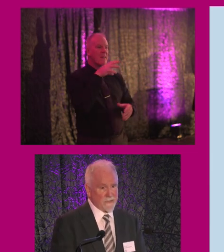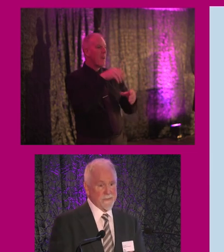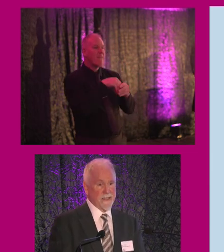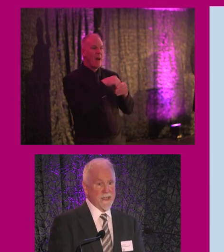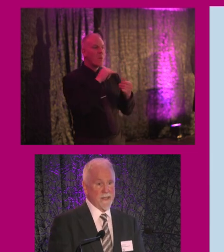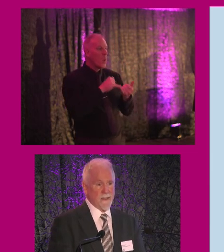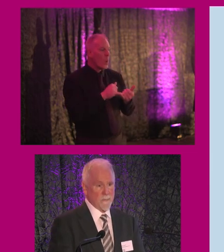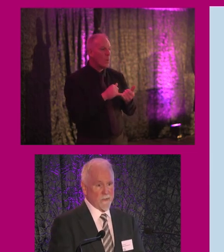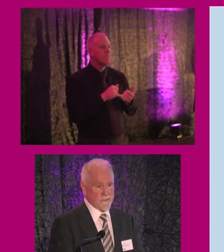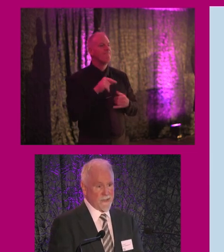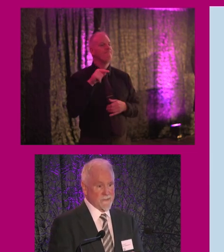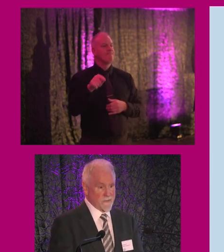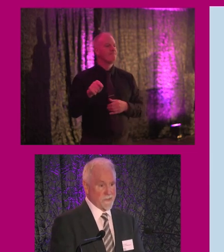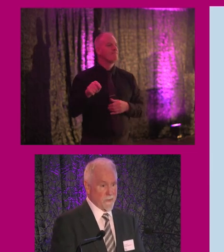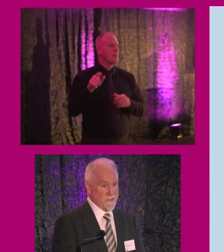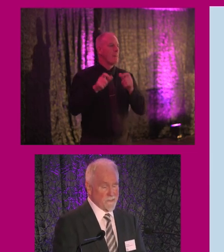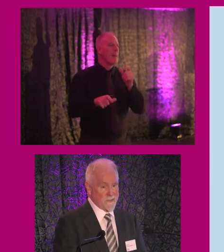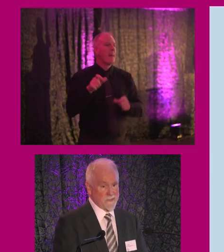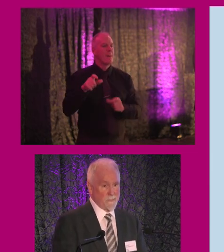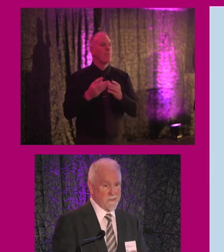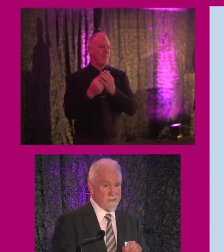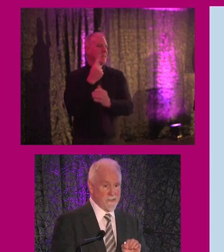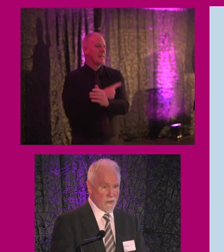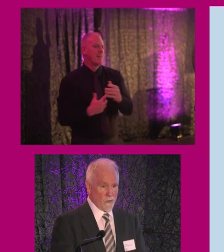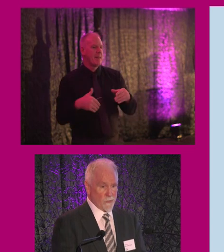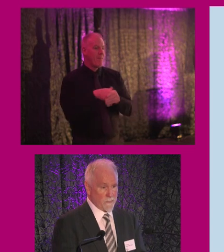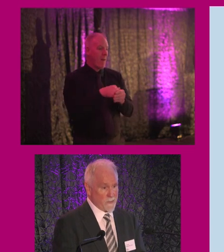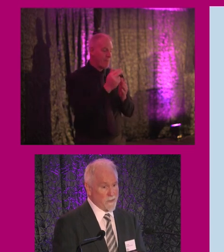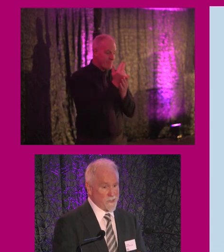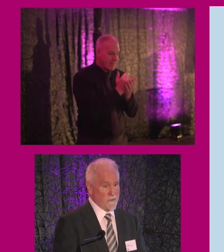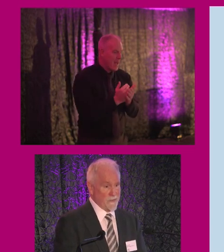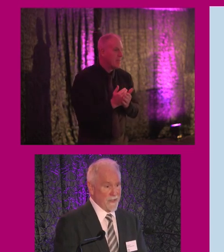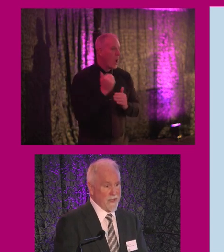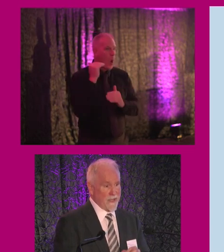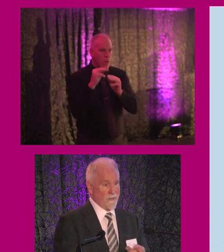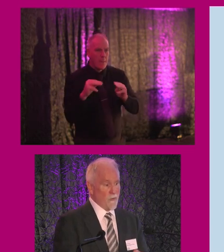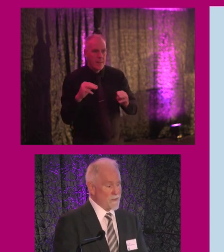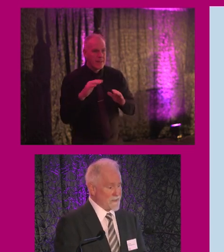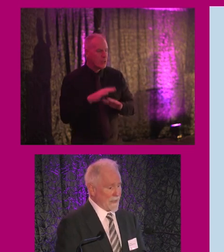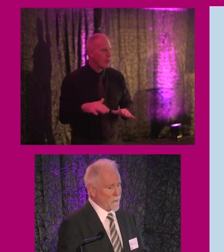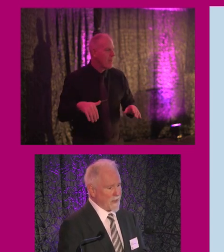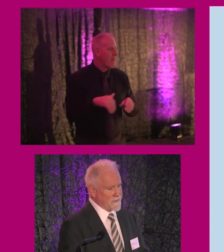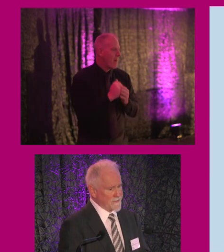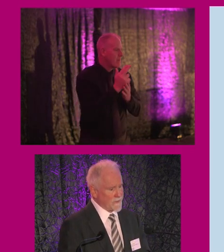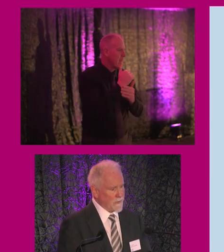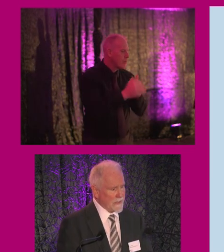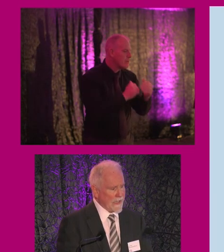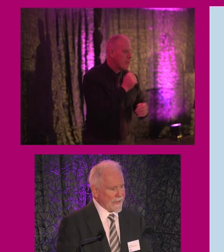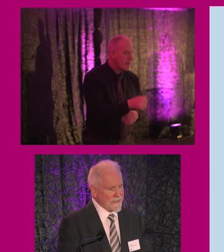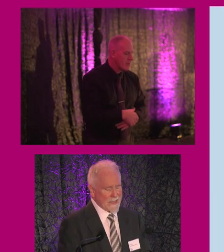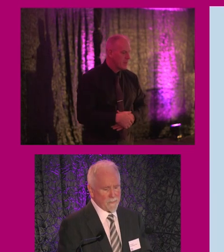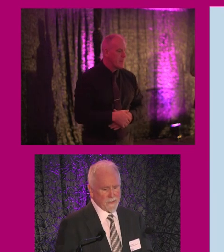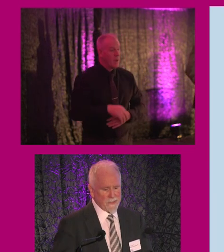of key personnel, such as persons with disabilities, older people, children in the whole design process. So